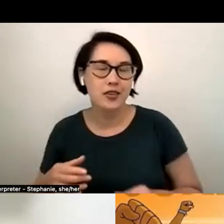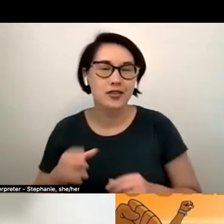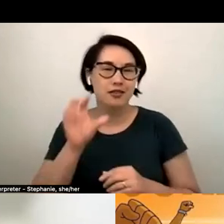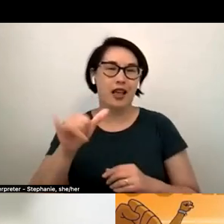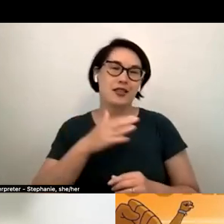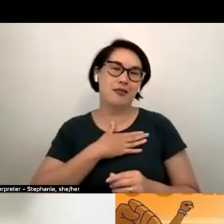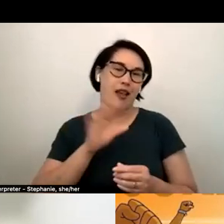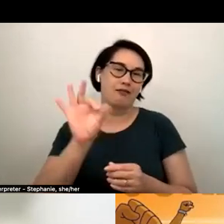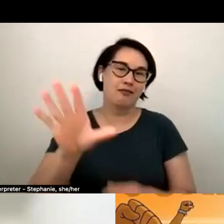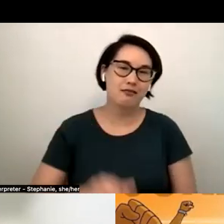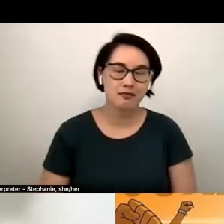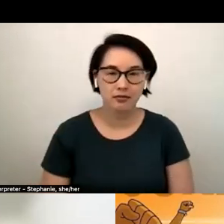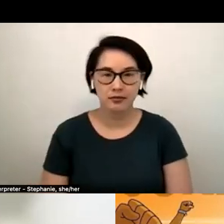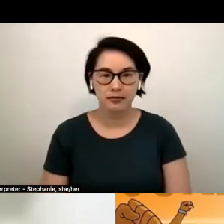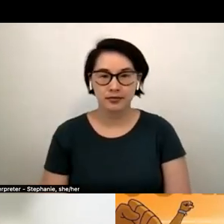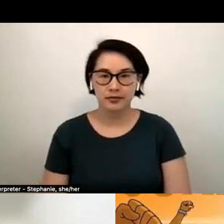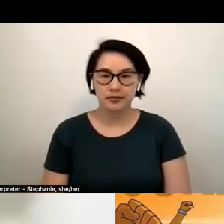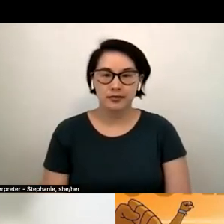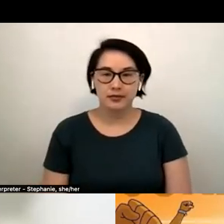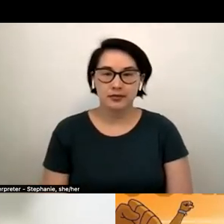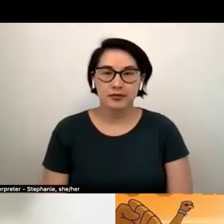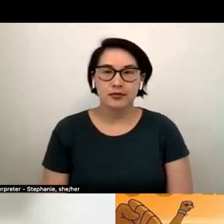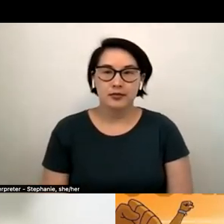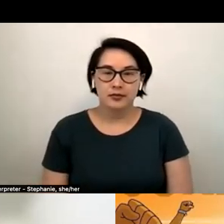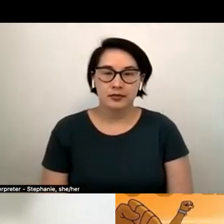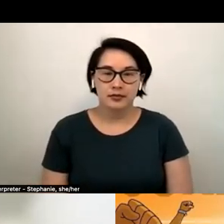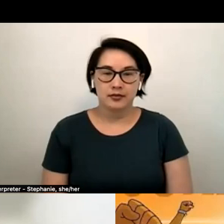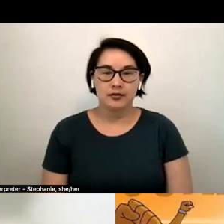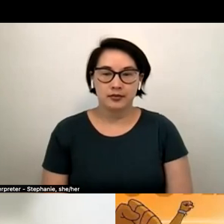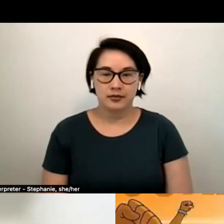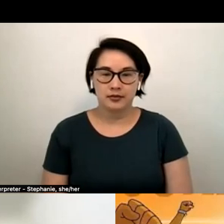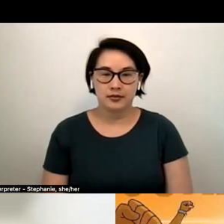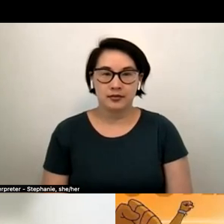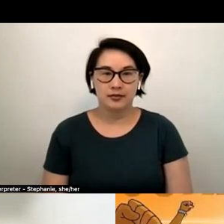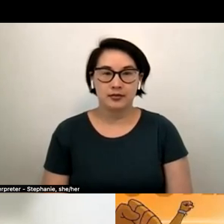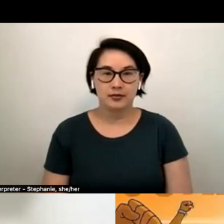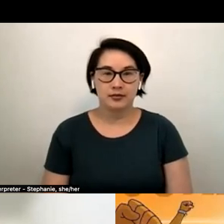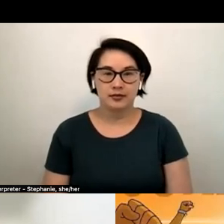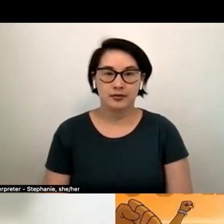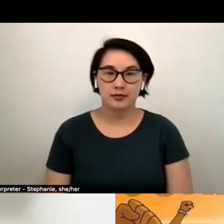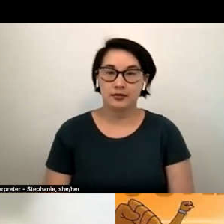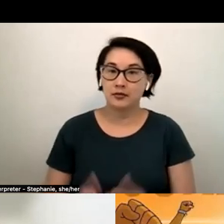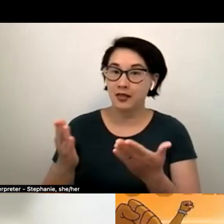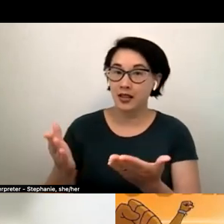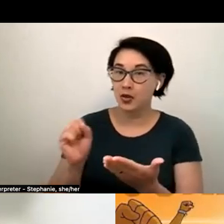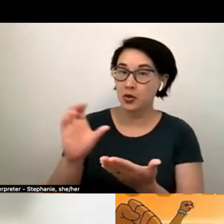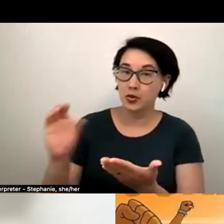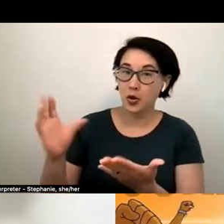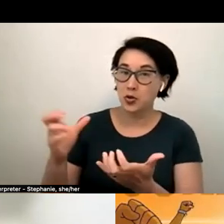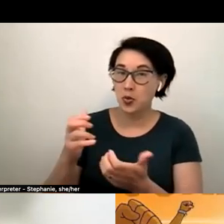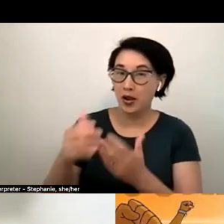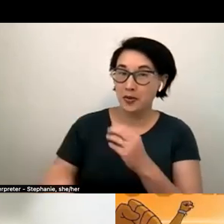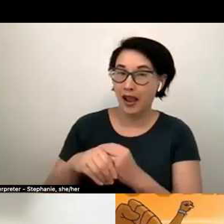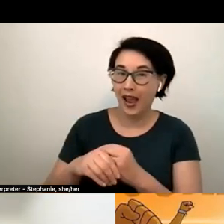did you want to add anything or should i show the next step